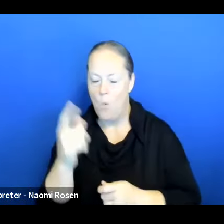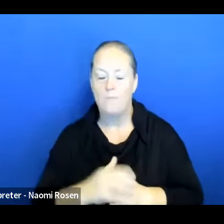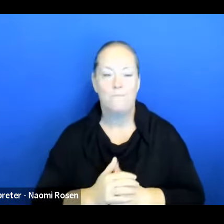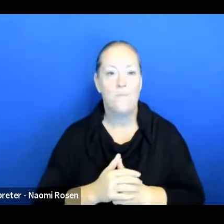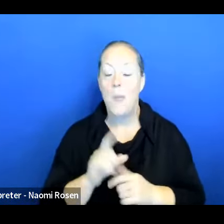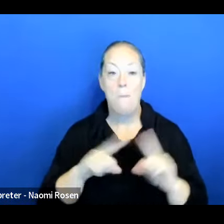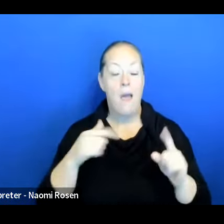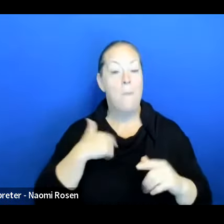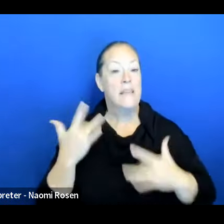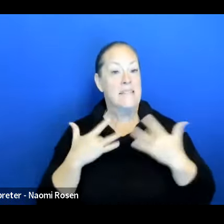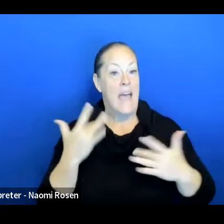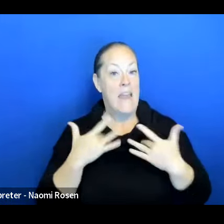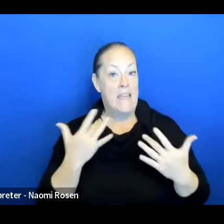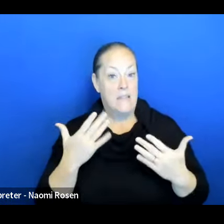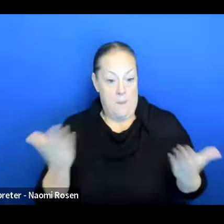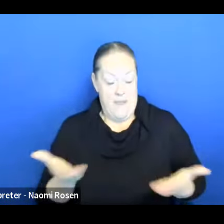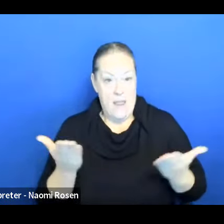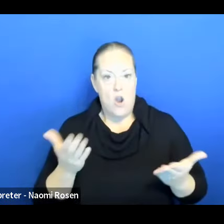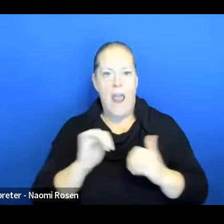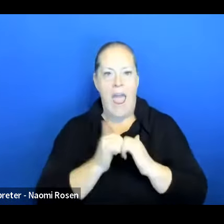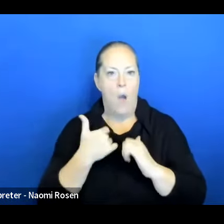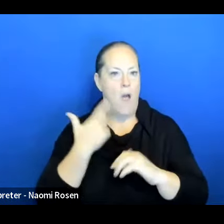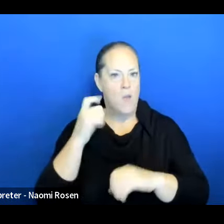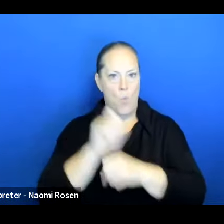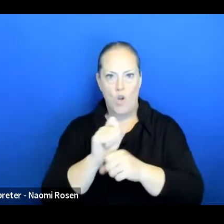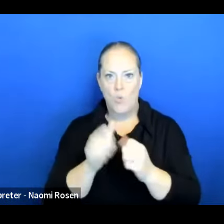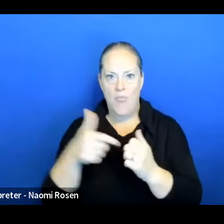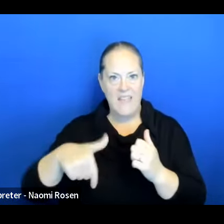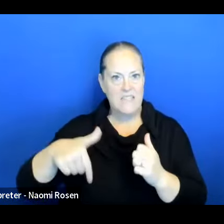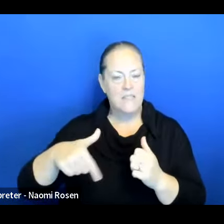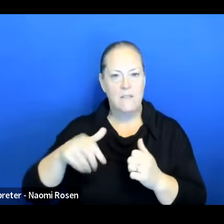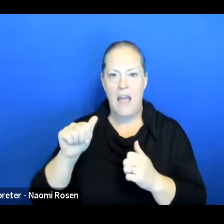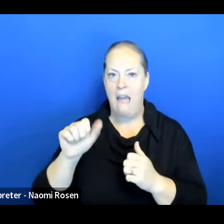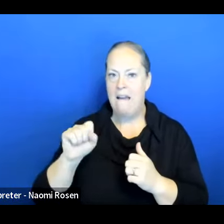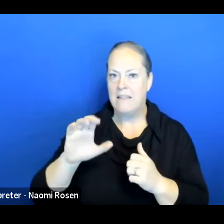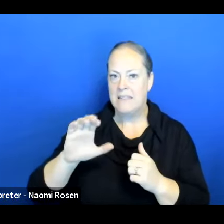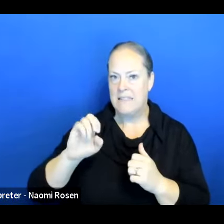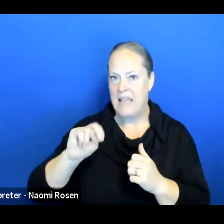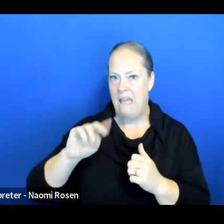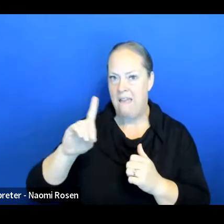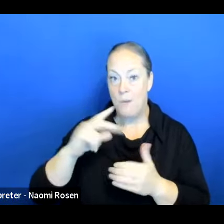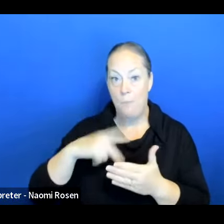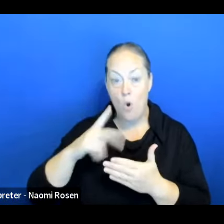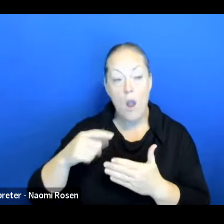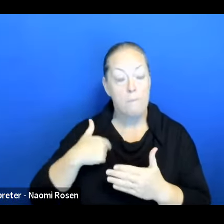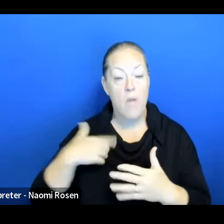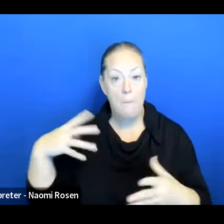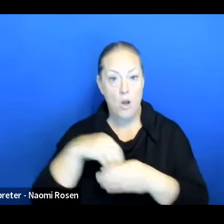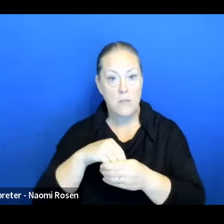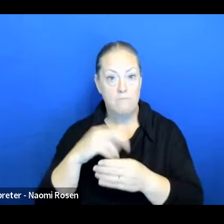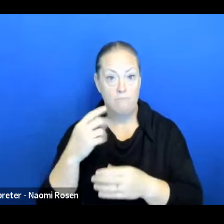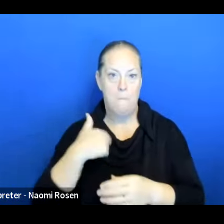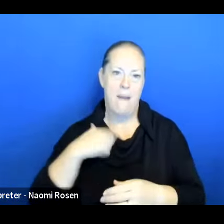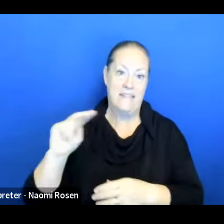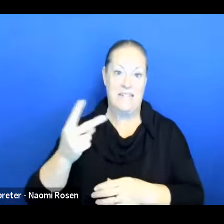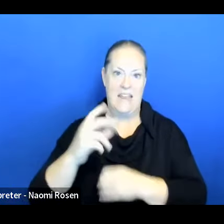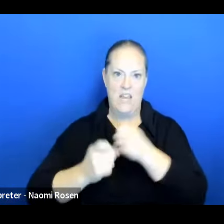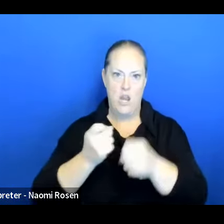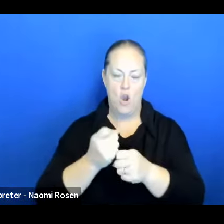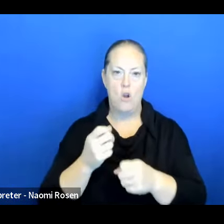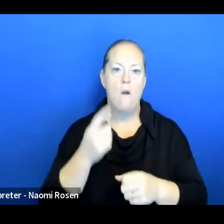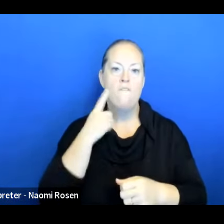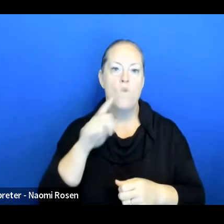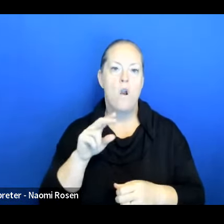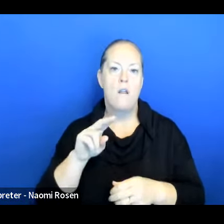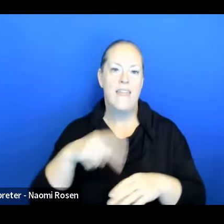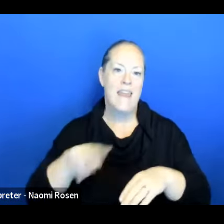how I got to work with the Center for Better Health. I got to participate for the second year in the National 4